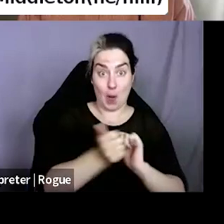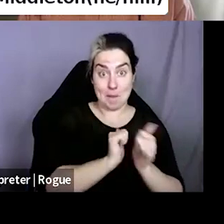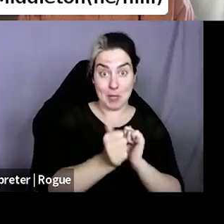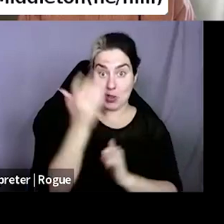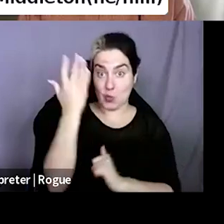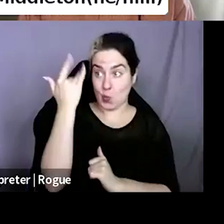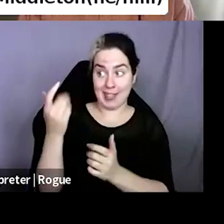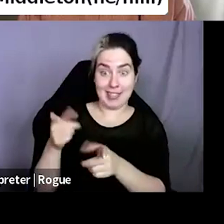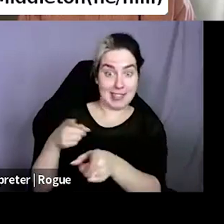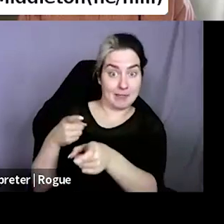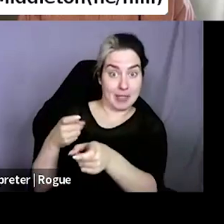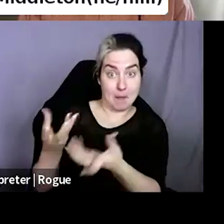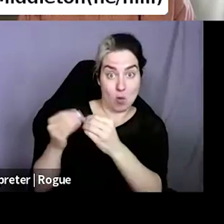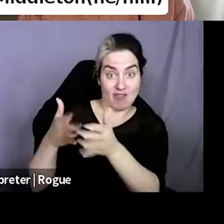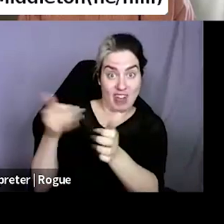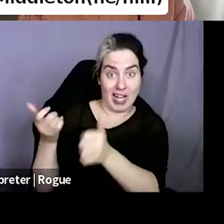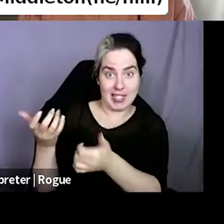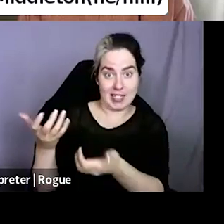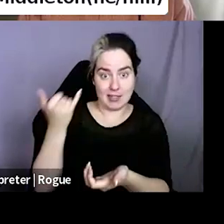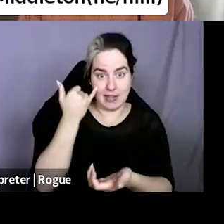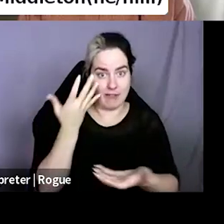Raincoast, there's a chance I'll leave that sale.